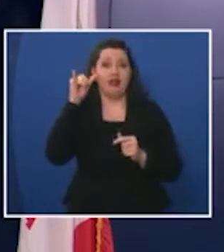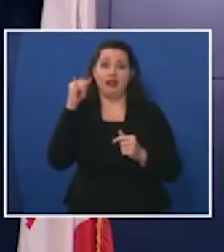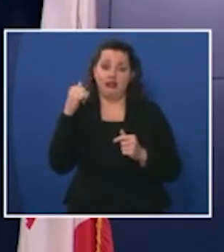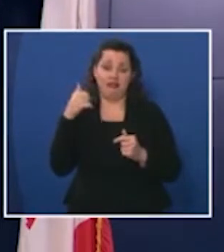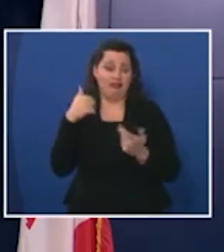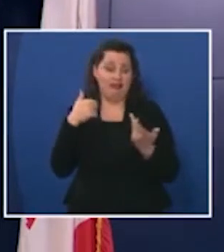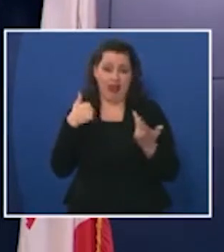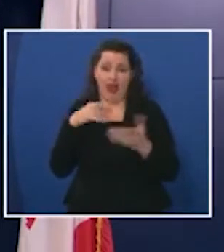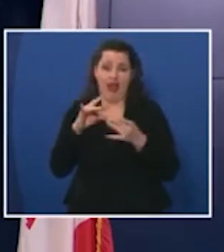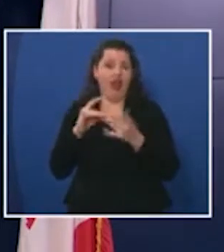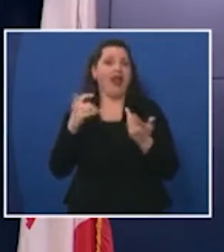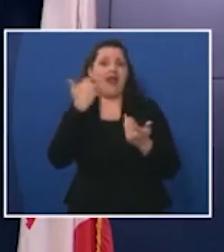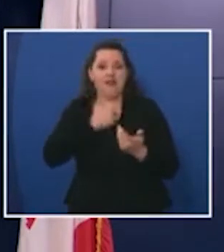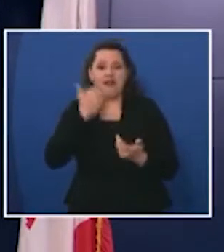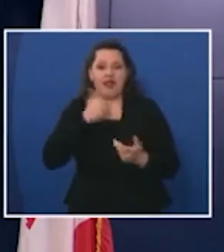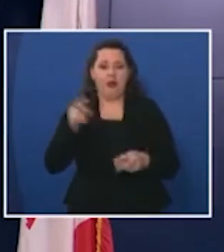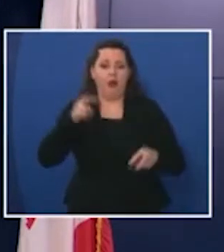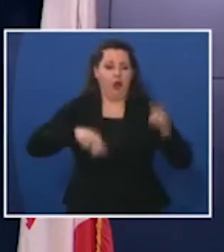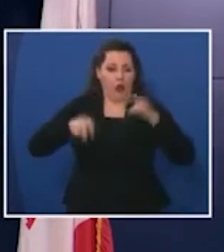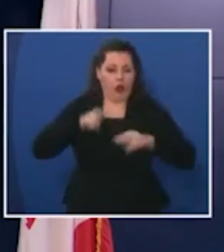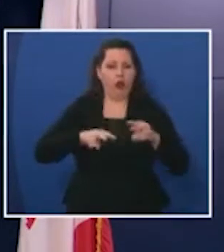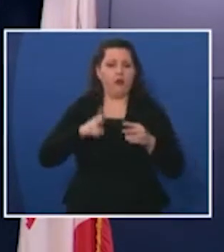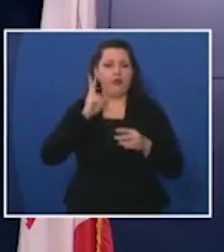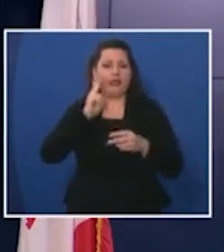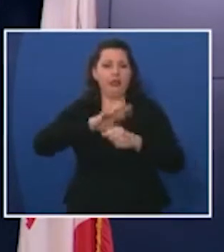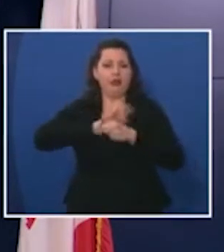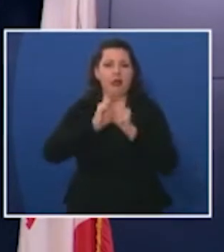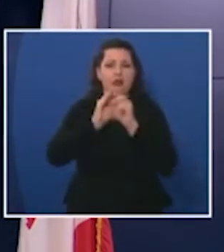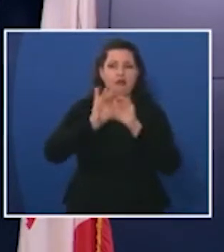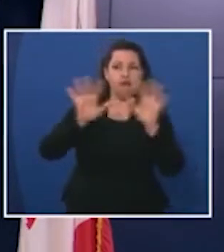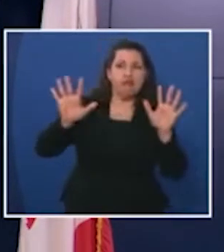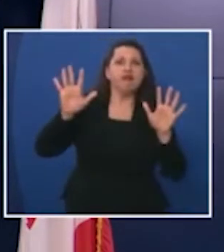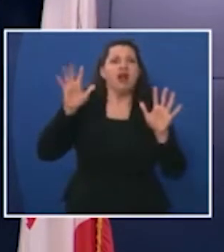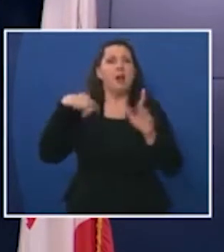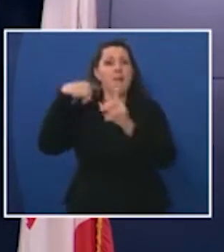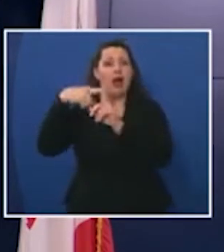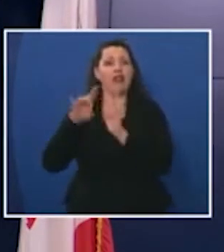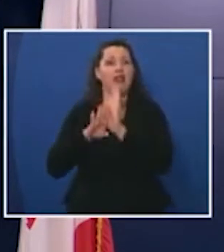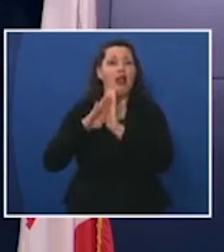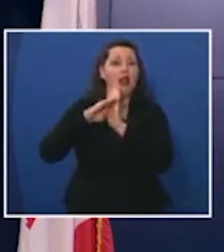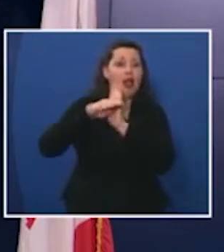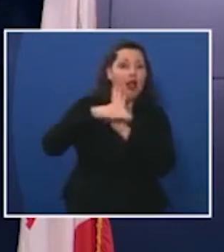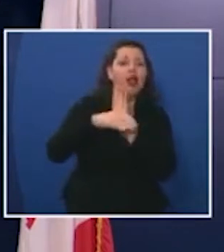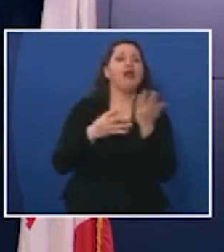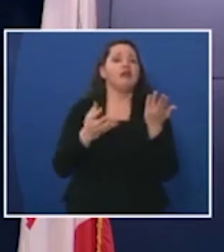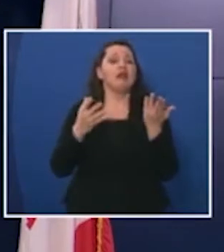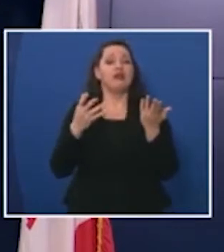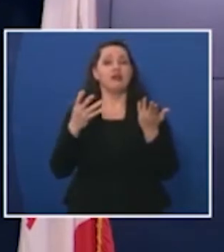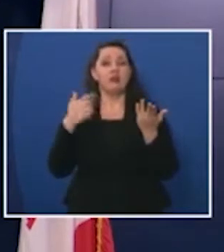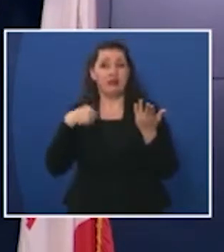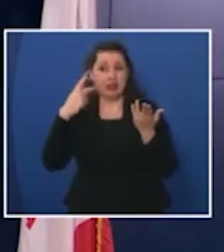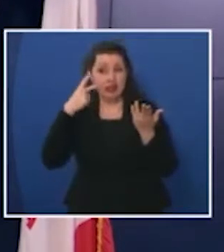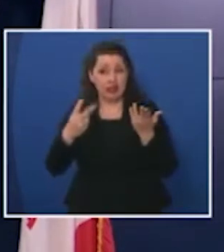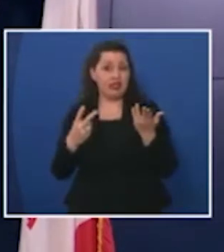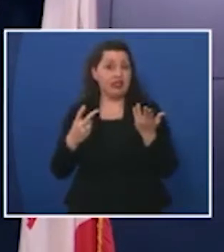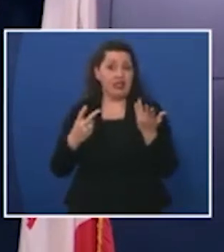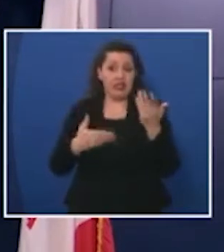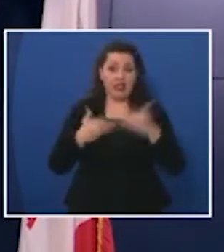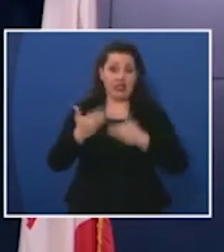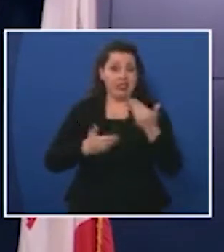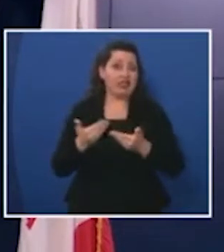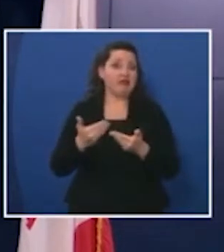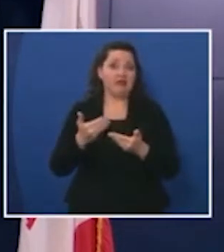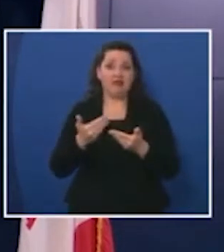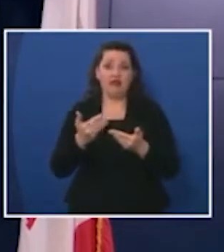we're looking at the activity we are seeing our positivity rate come down we're seeing the days to double continue to increase we're at